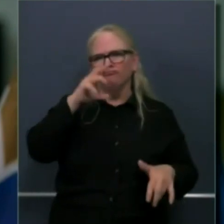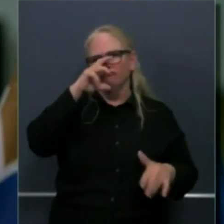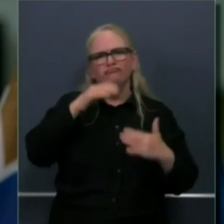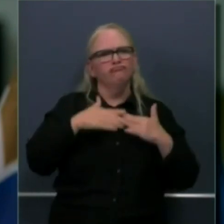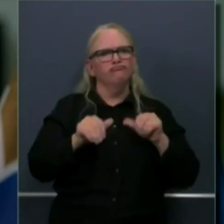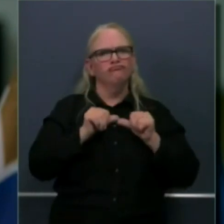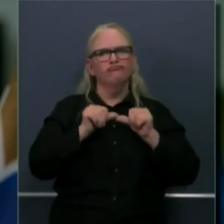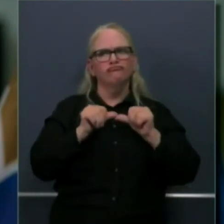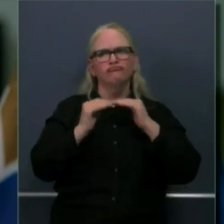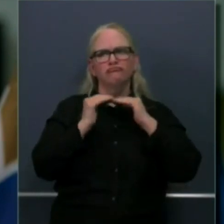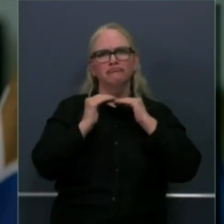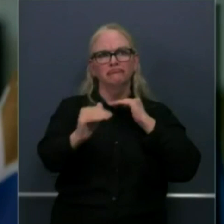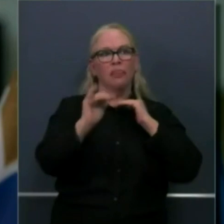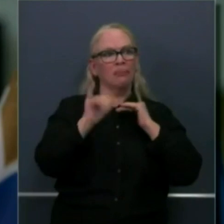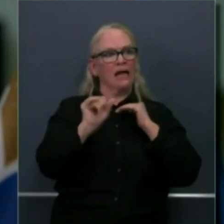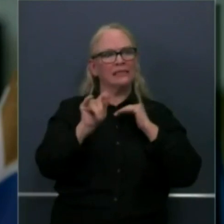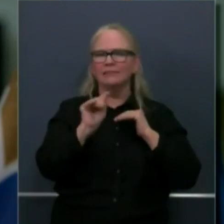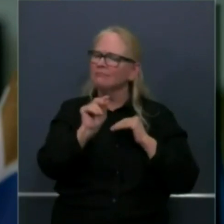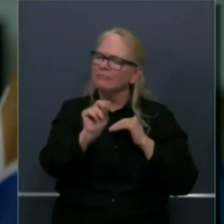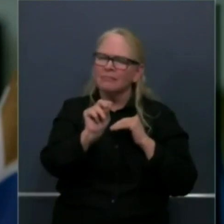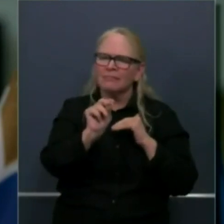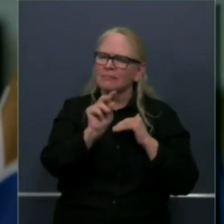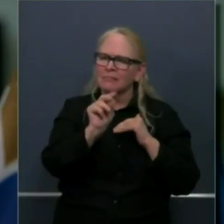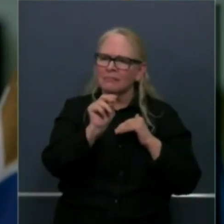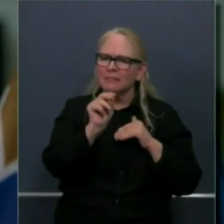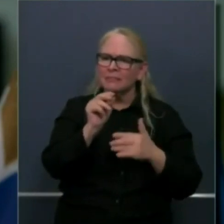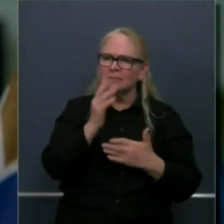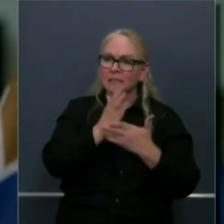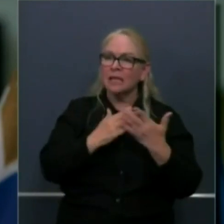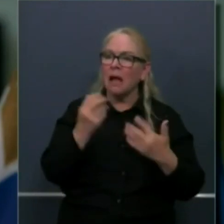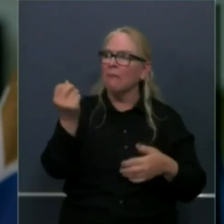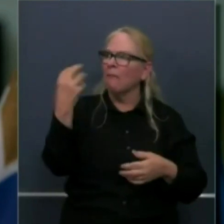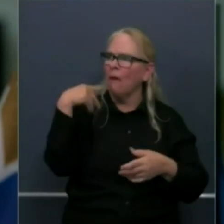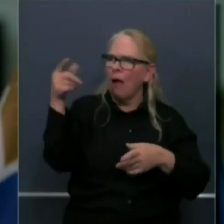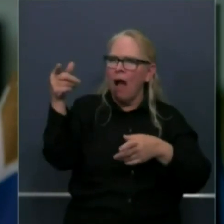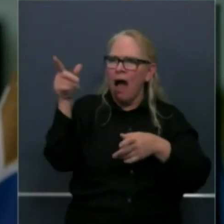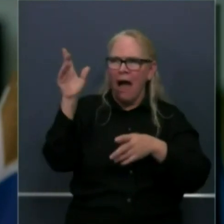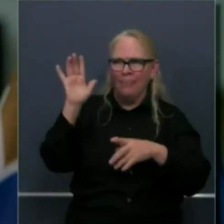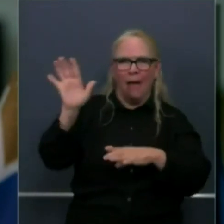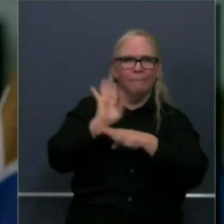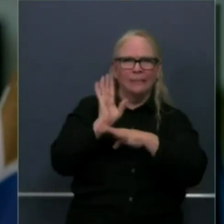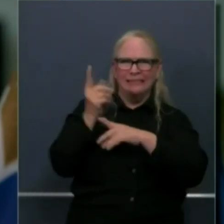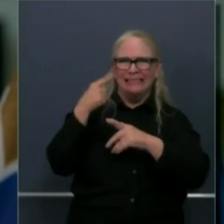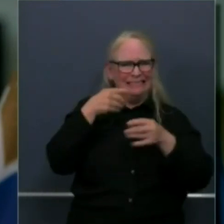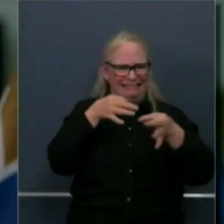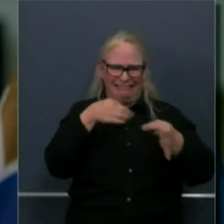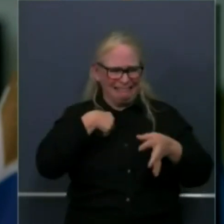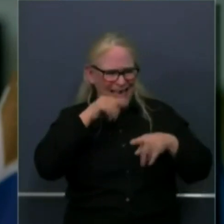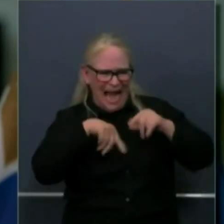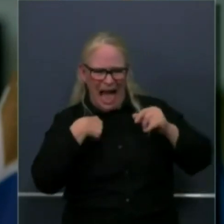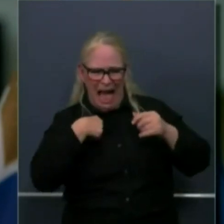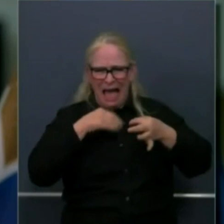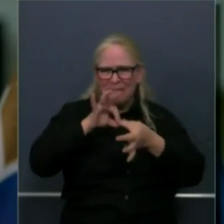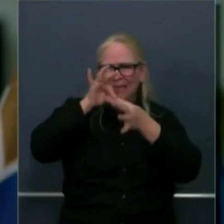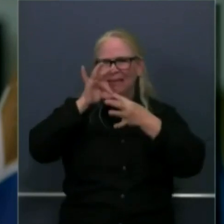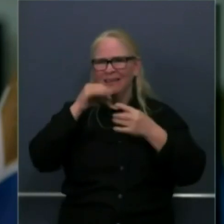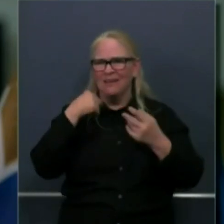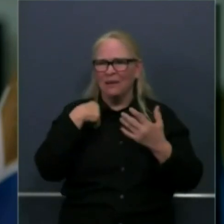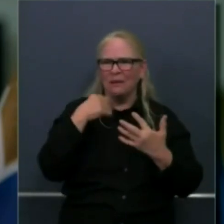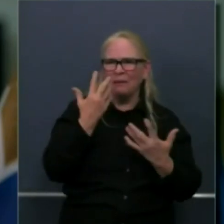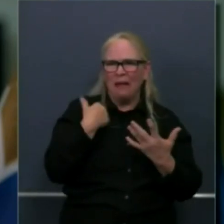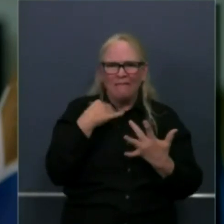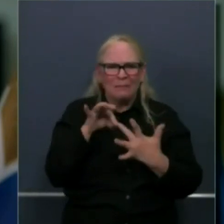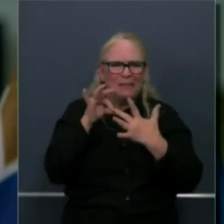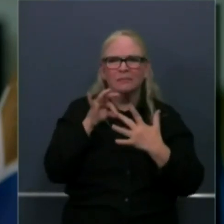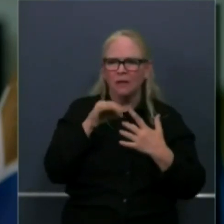hear from folks saying, well, what about this circumstance that you never considered? And we, by definition, want to be considerate